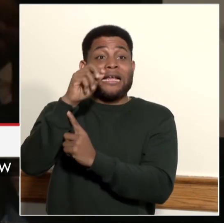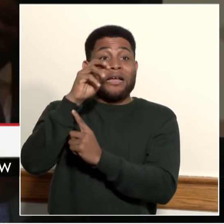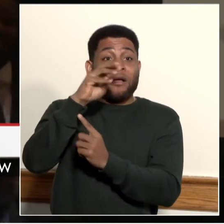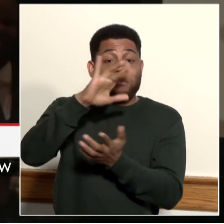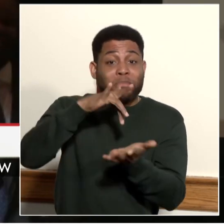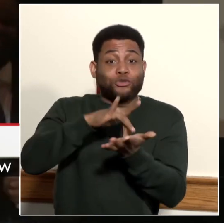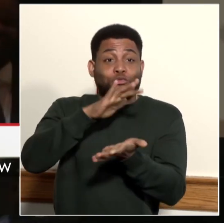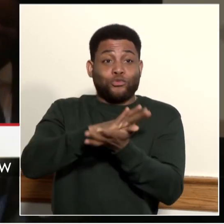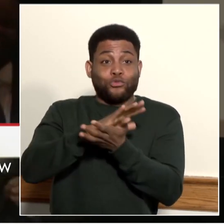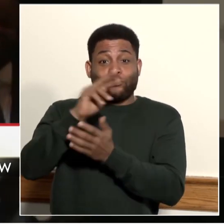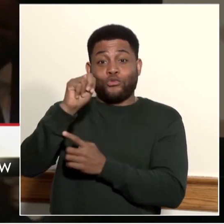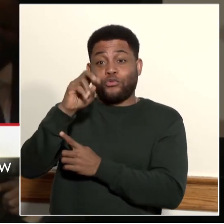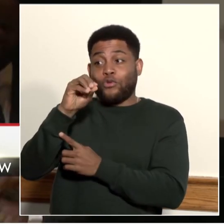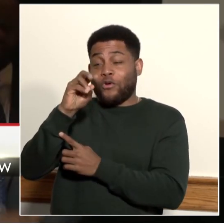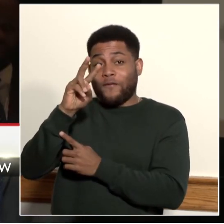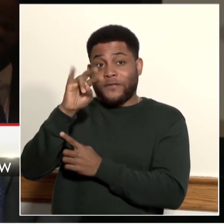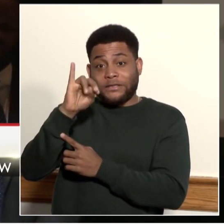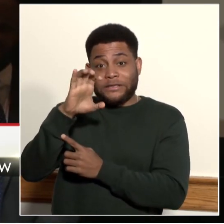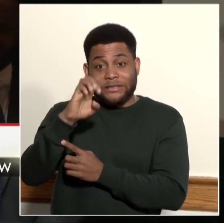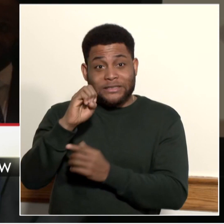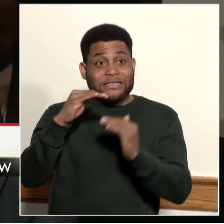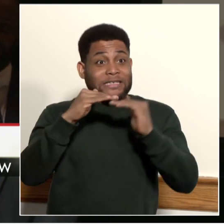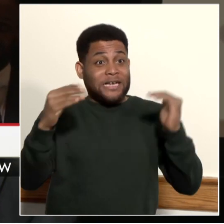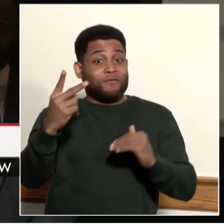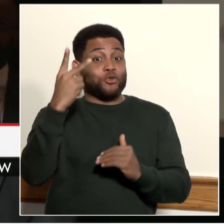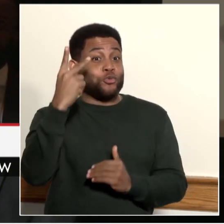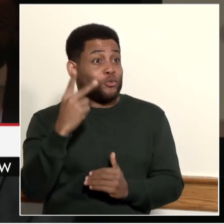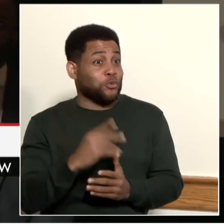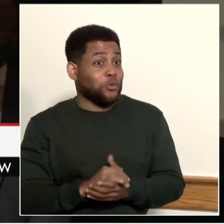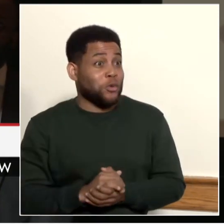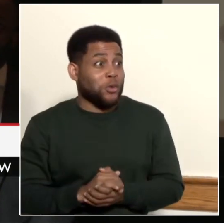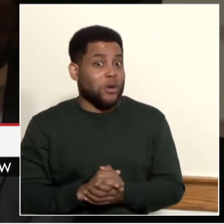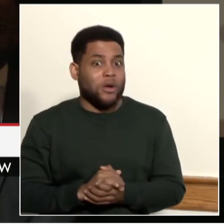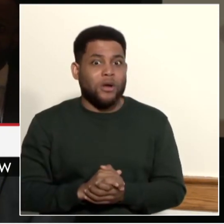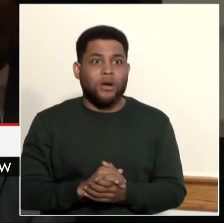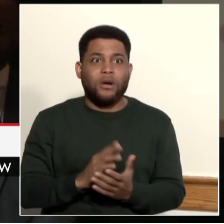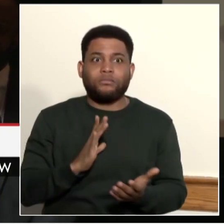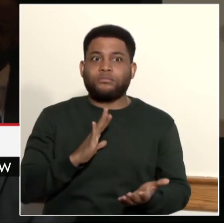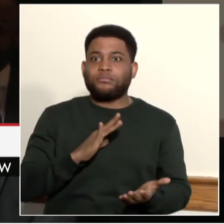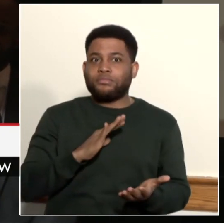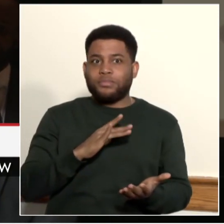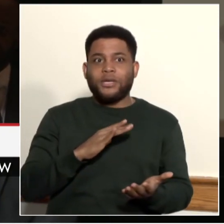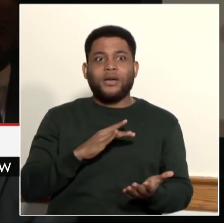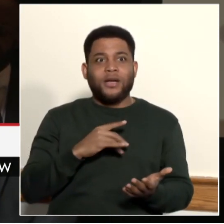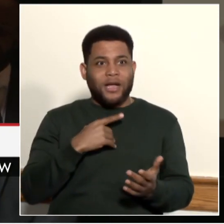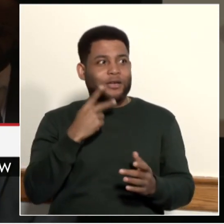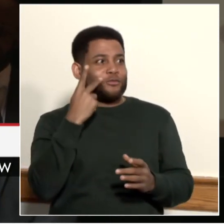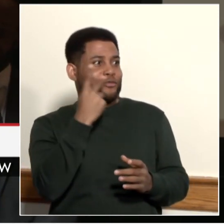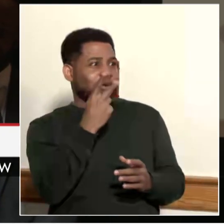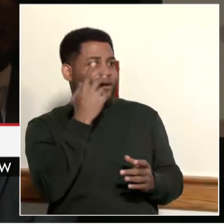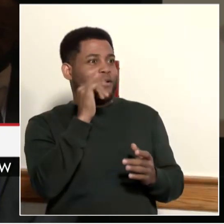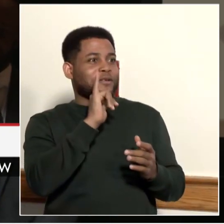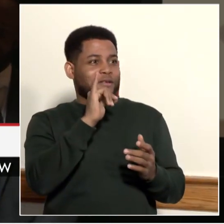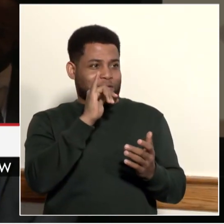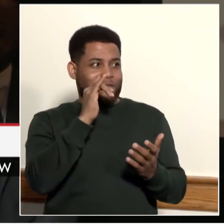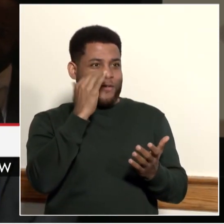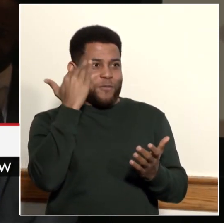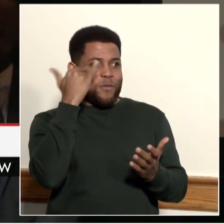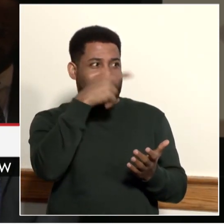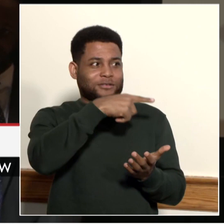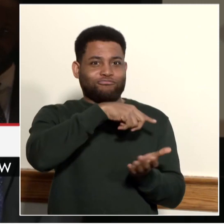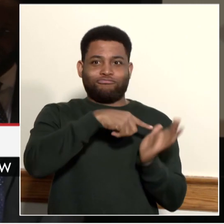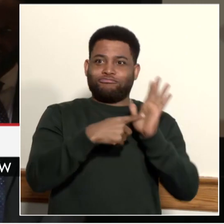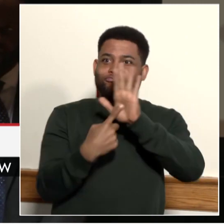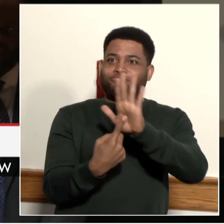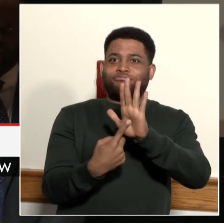And I can see why. You can certainly see why. Also, Principal Lowes, thank you for opening up this opportunity